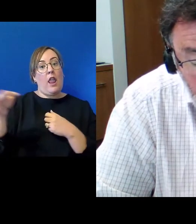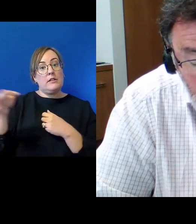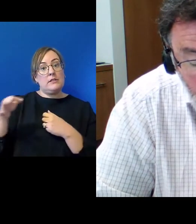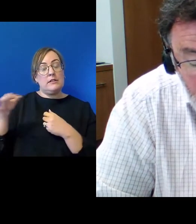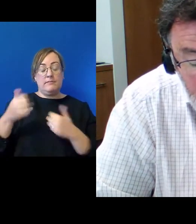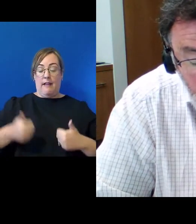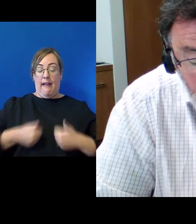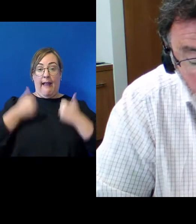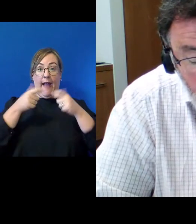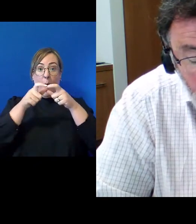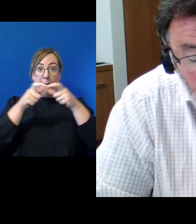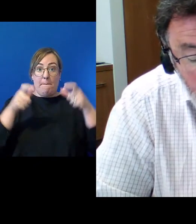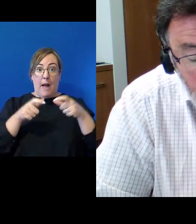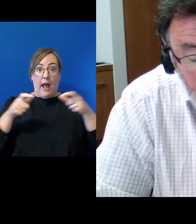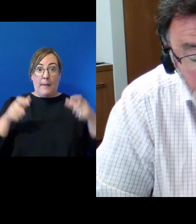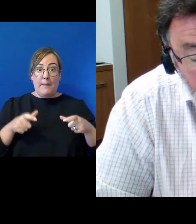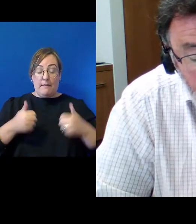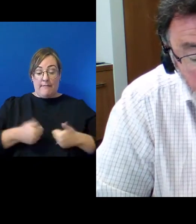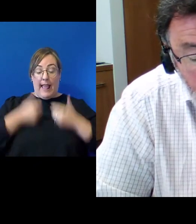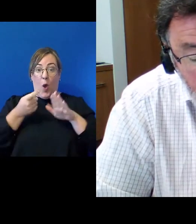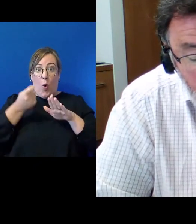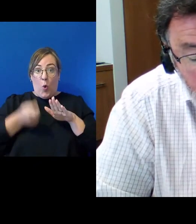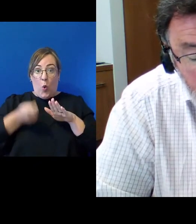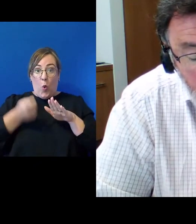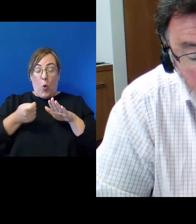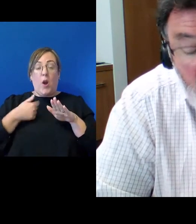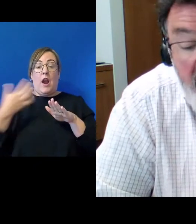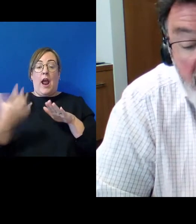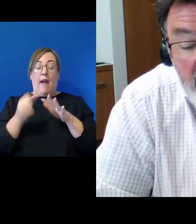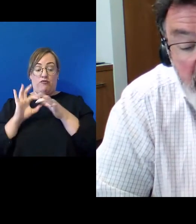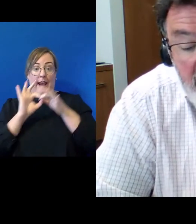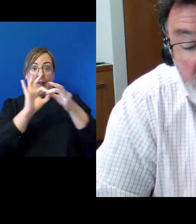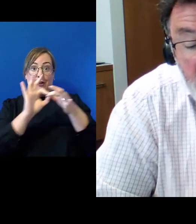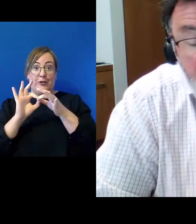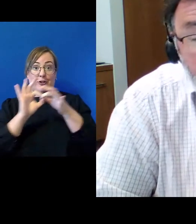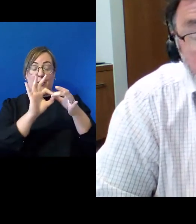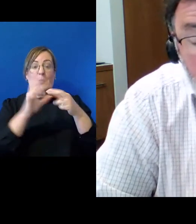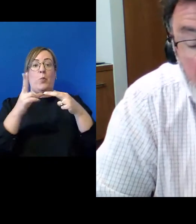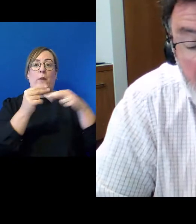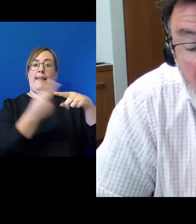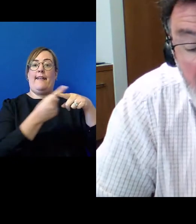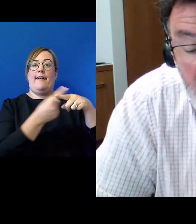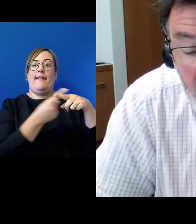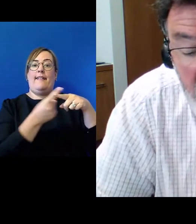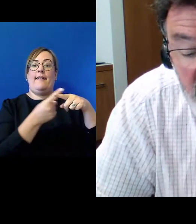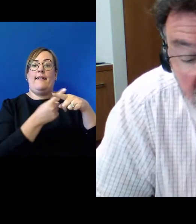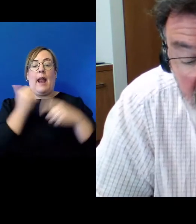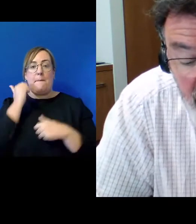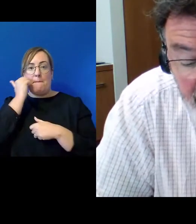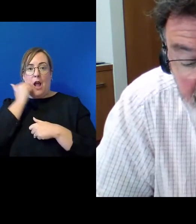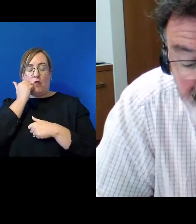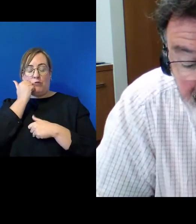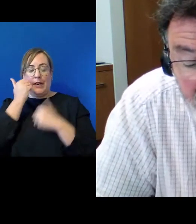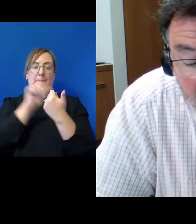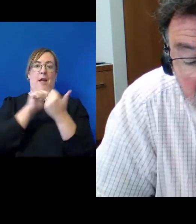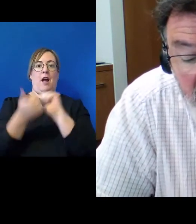courts and the Waitangi Tribunal conceptualise the relationship between the Crown as the proxy for the state and Māori as a partnership.